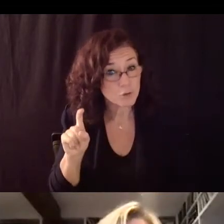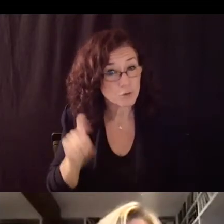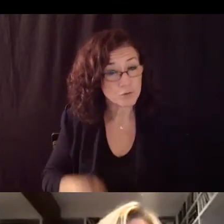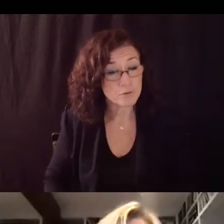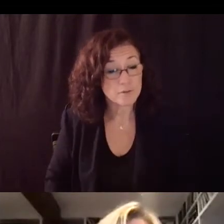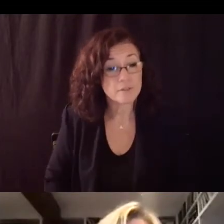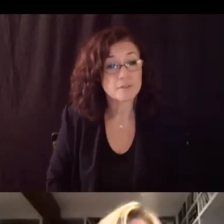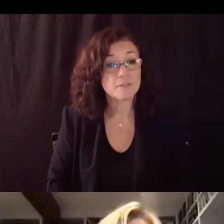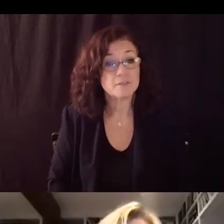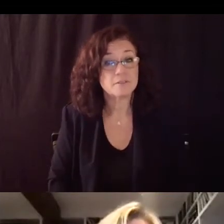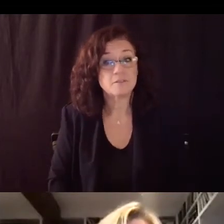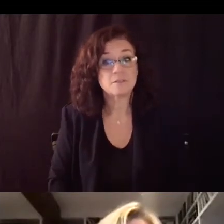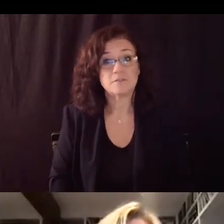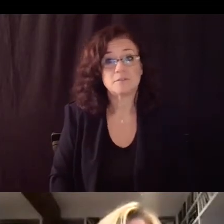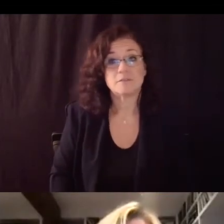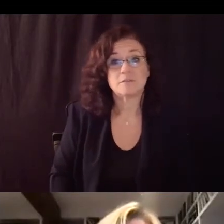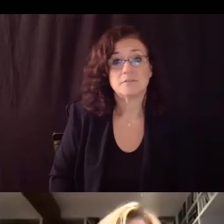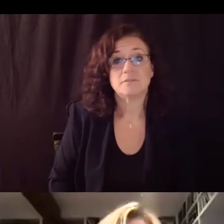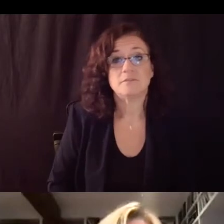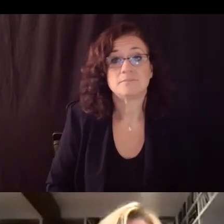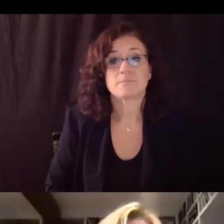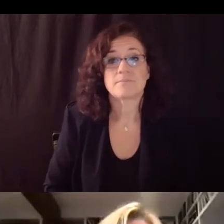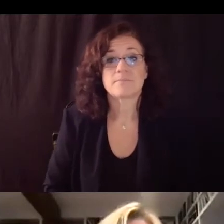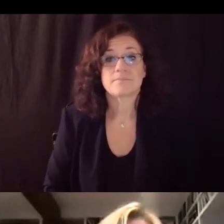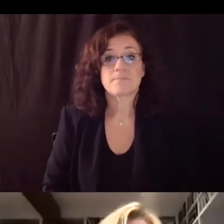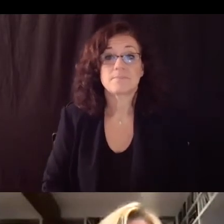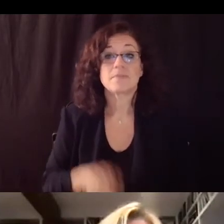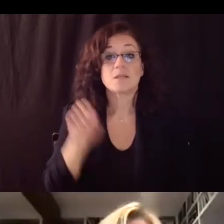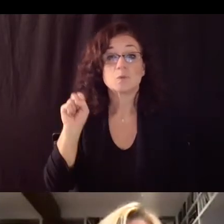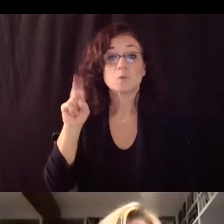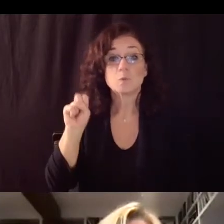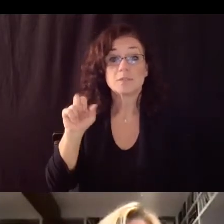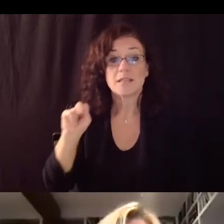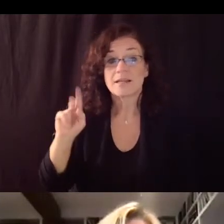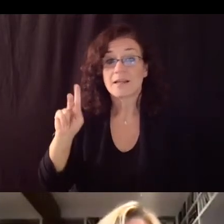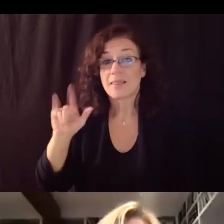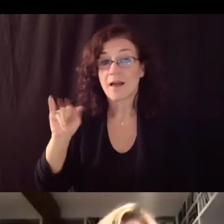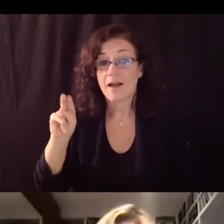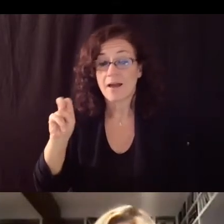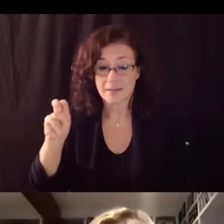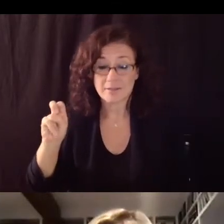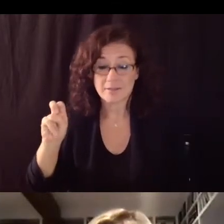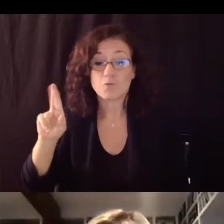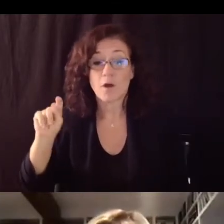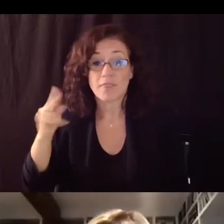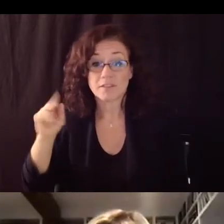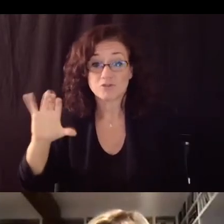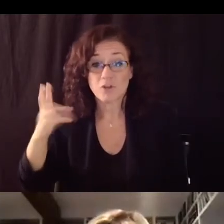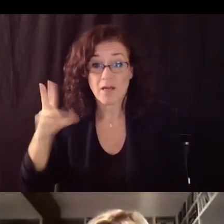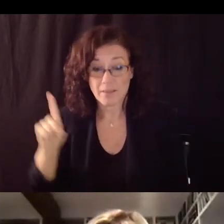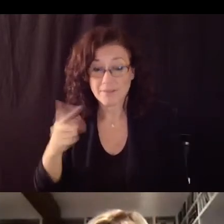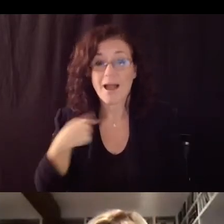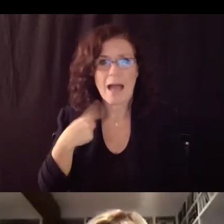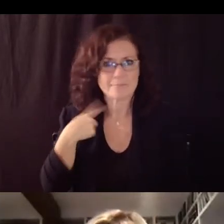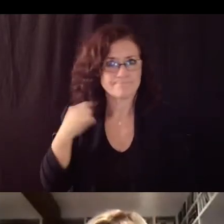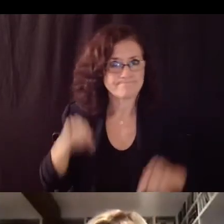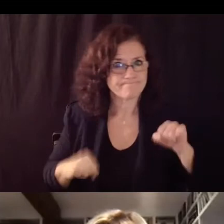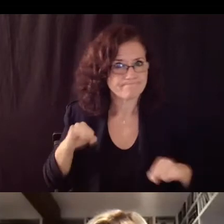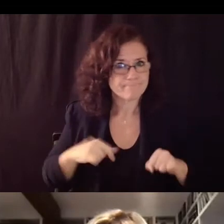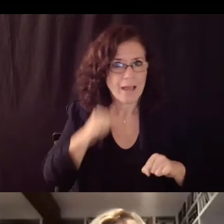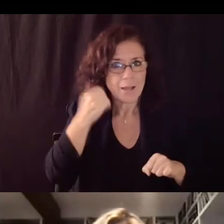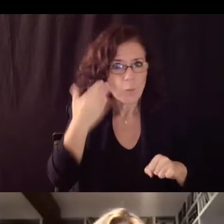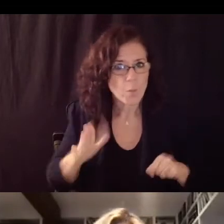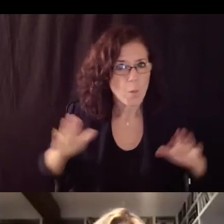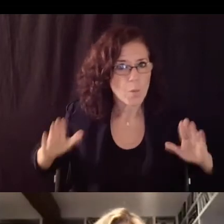i have limited information about the dashboard i can tell you what i do know okay i understand there will be